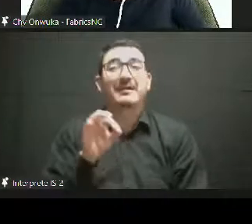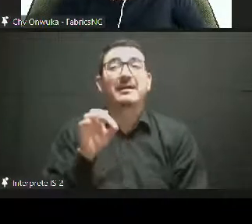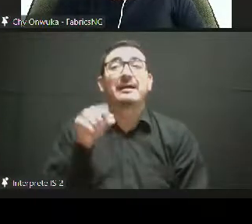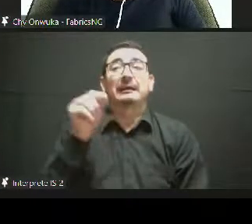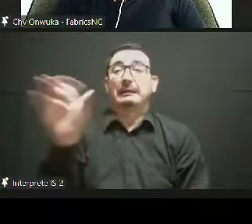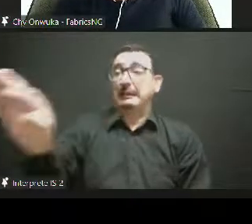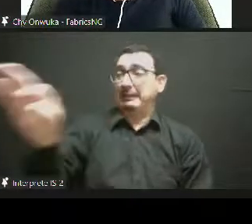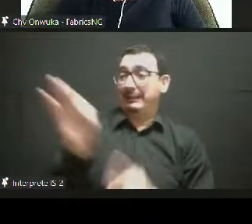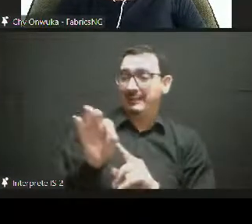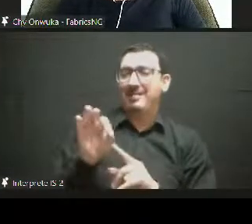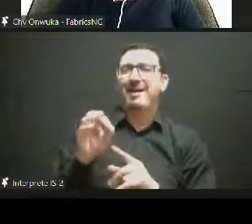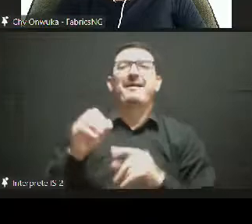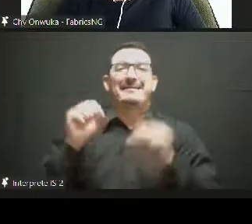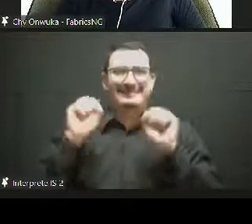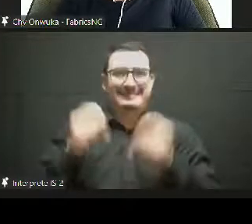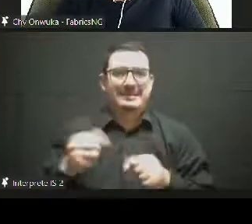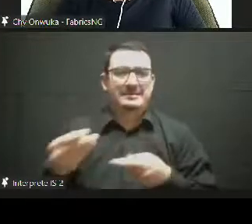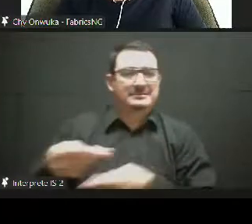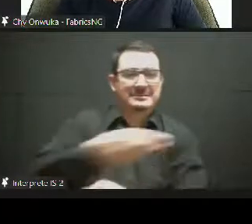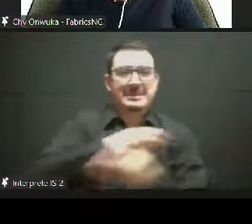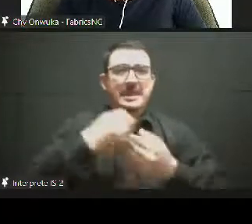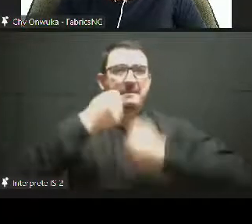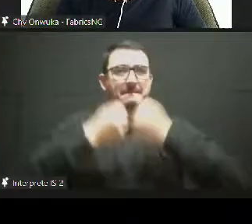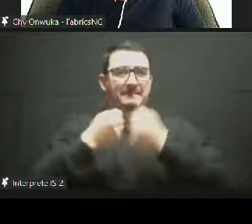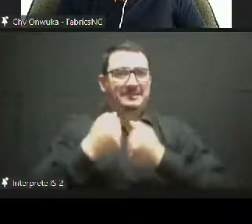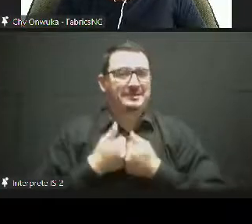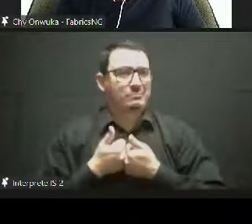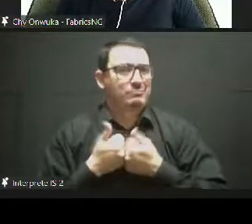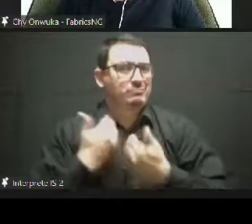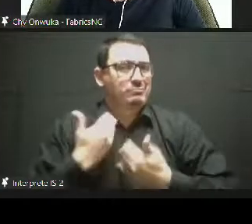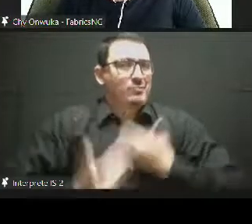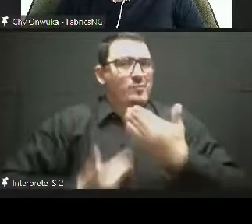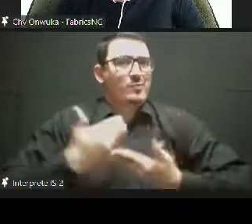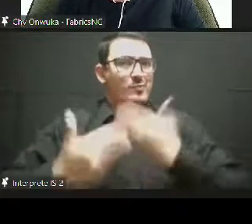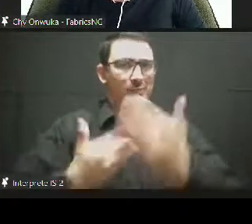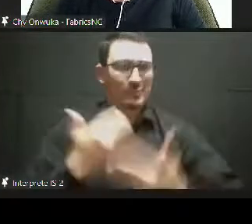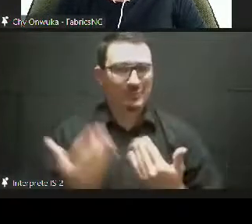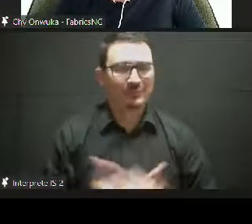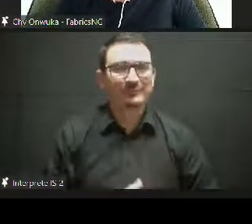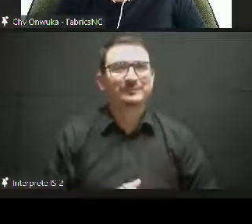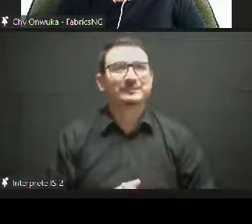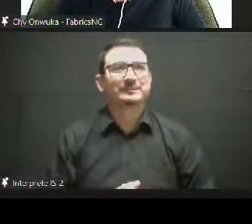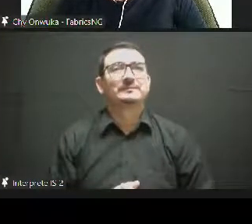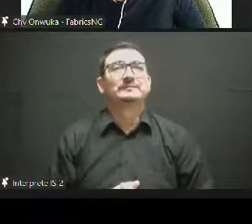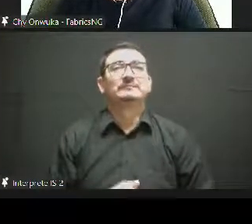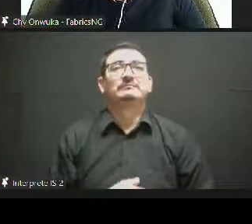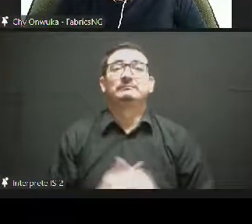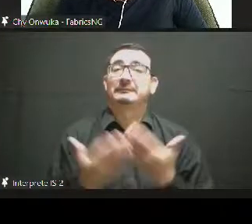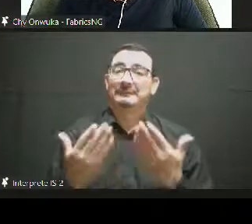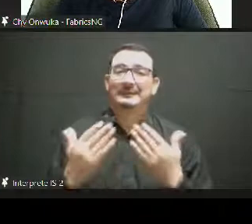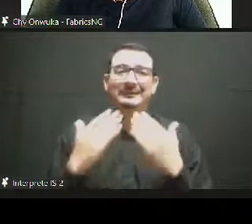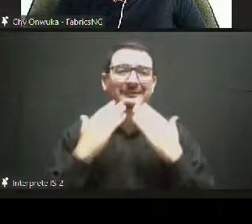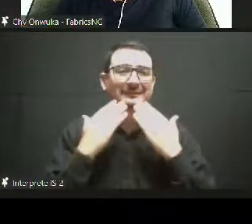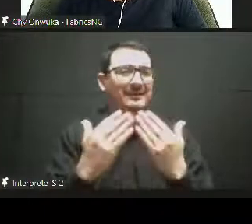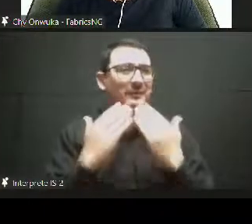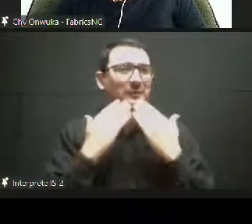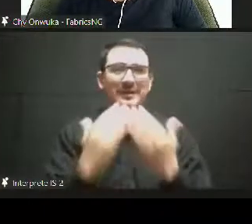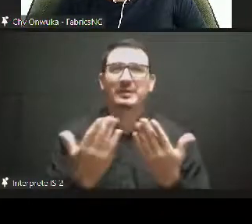you know, segue on to you, George. And, you know, my,